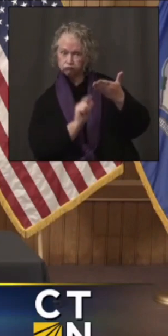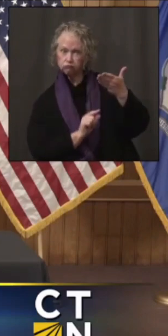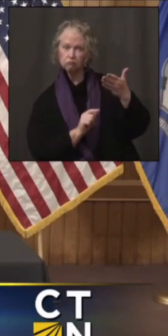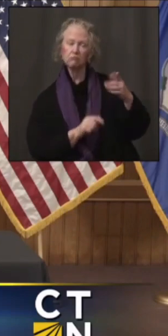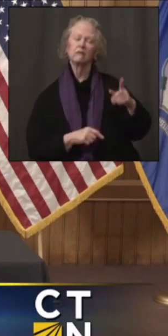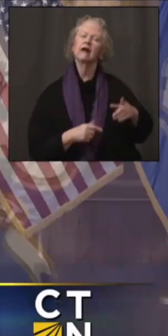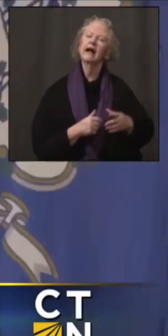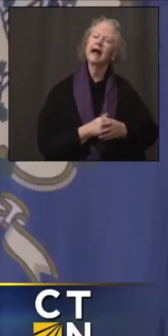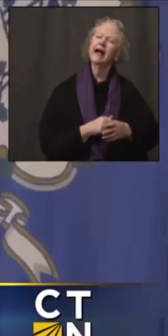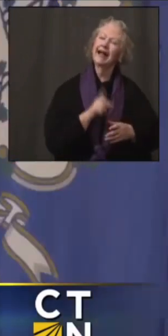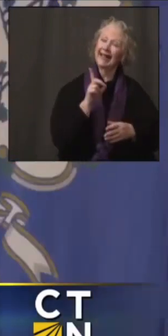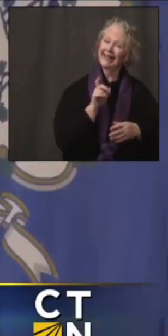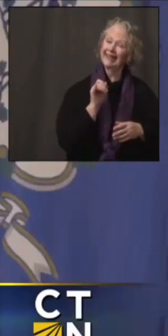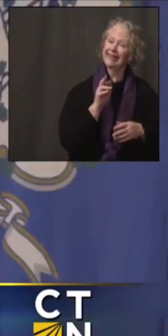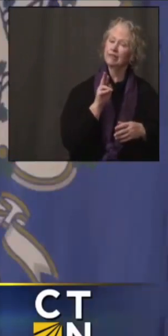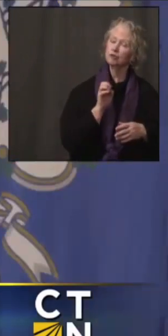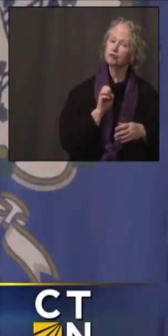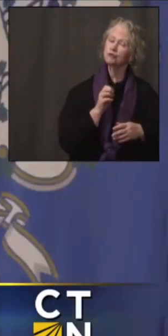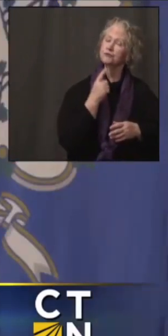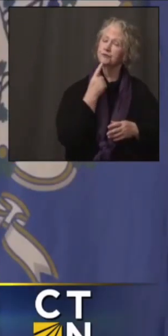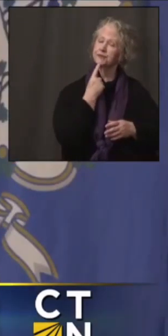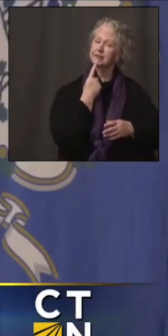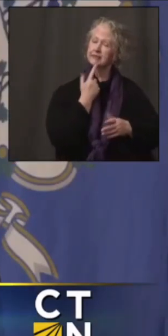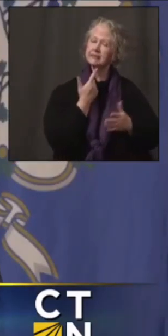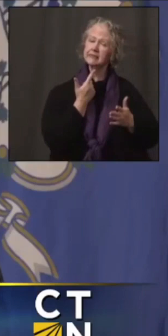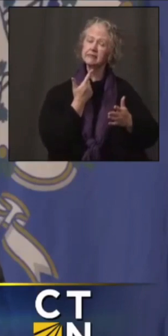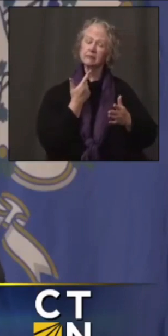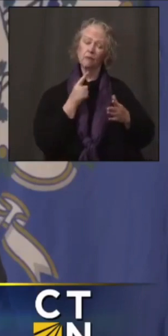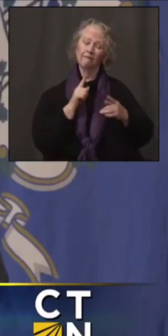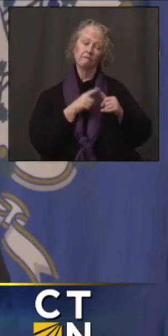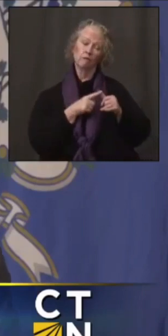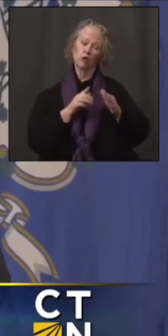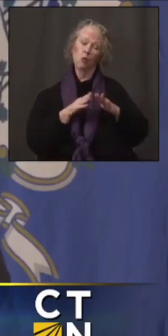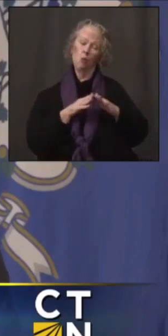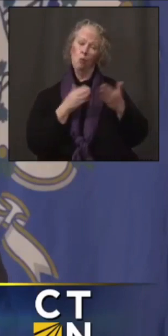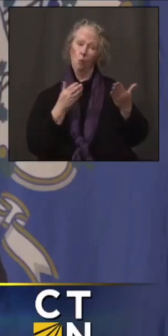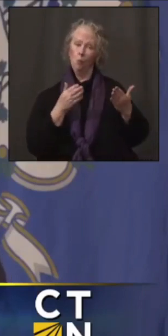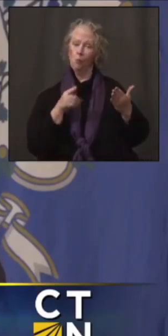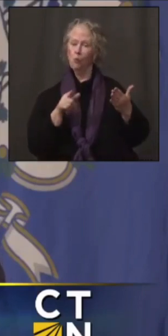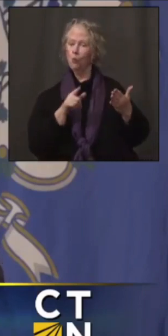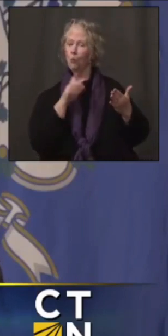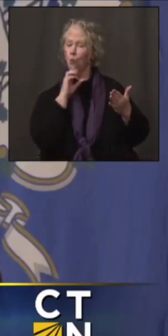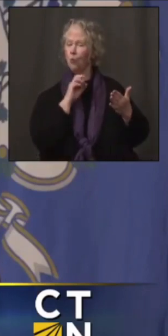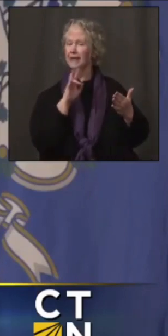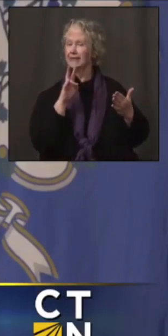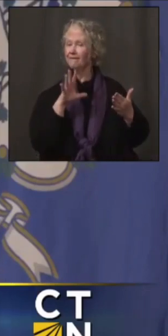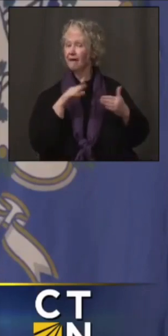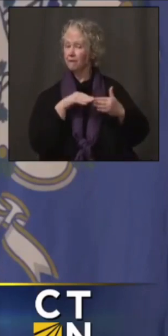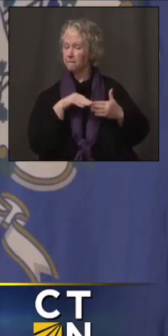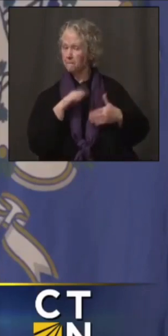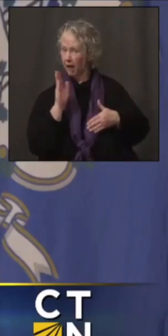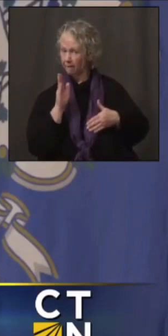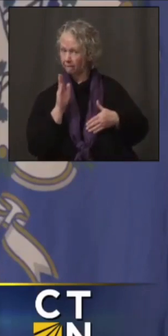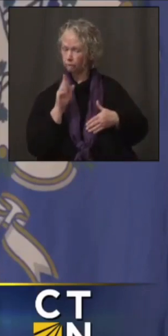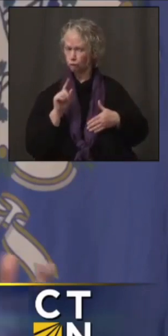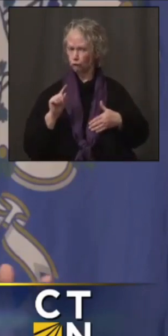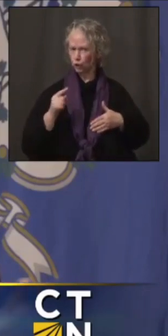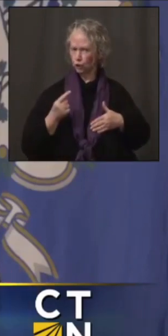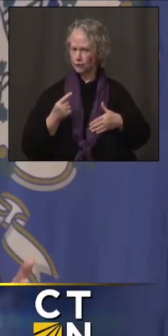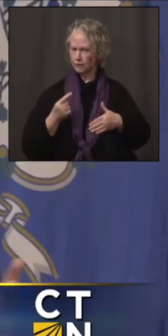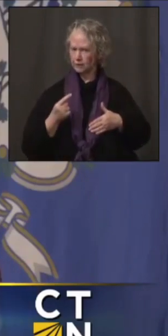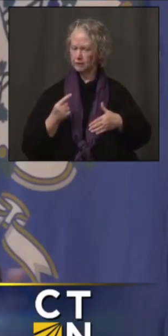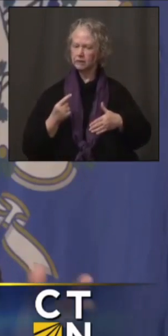I think Deidre said, uh, probably open up to those, uh, 75 and above, um, first,